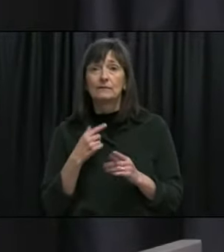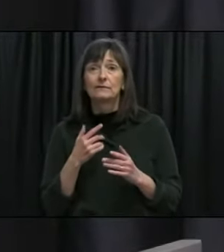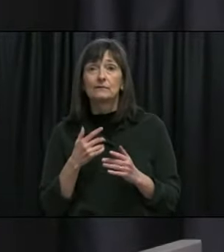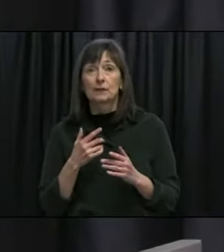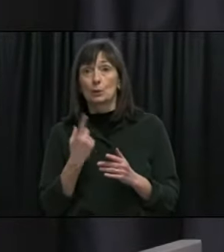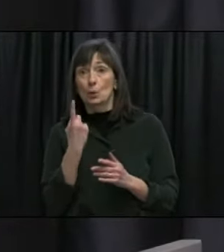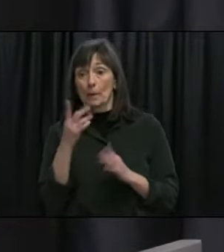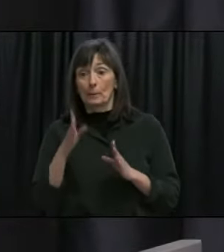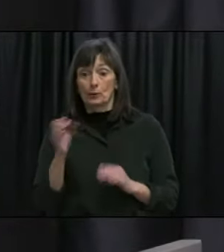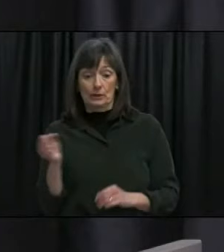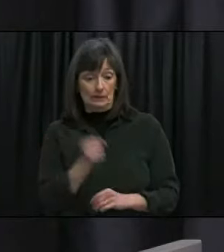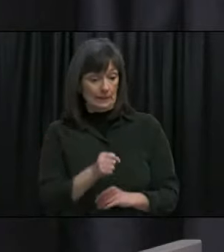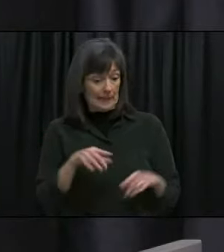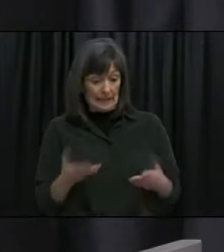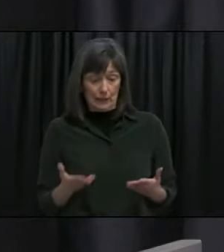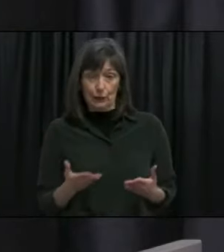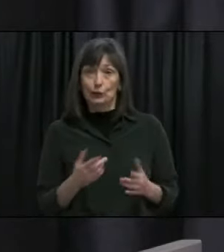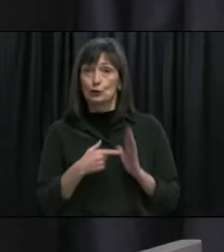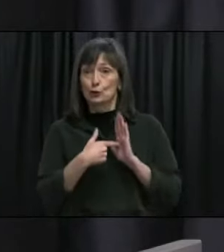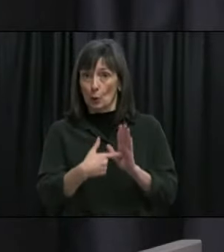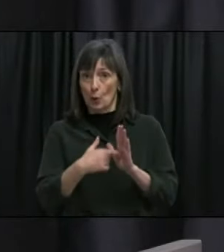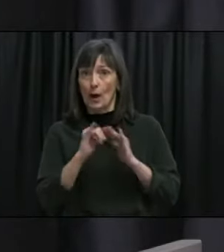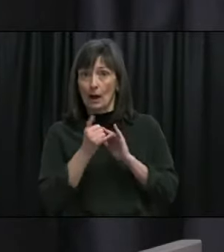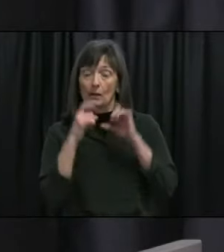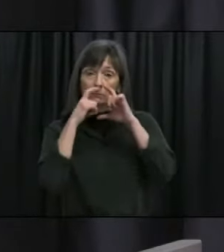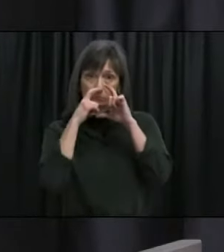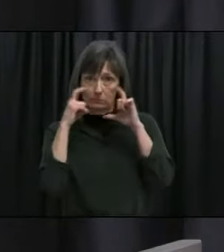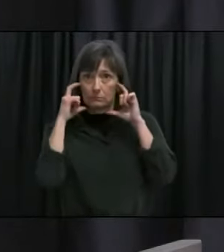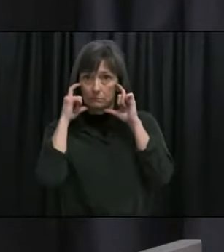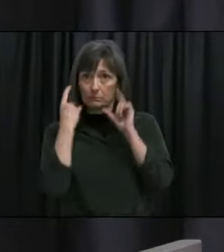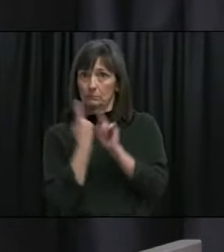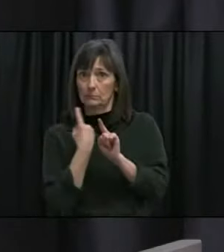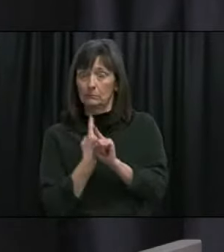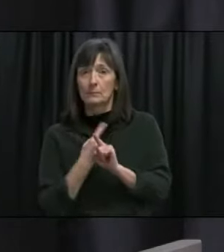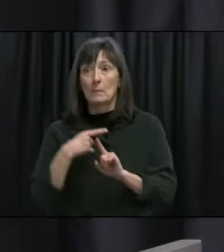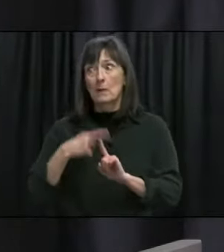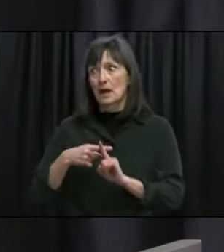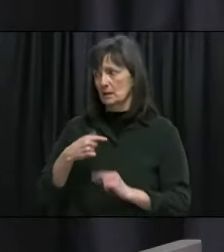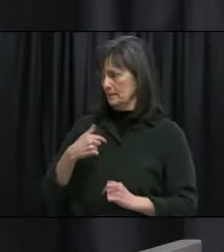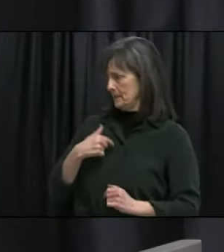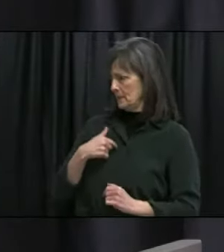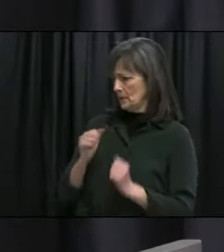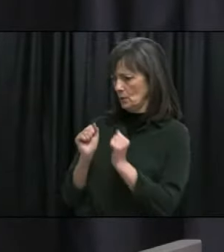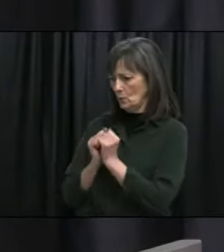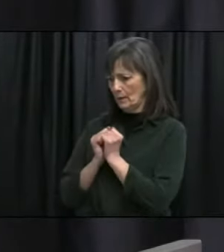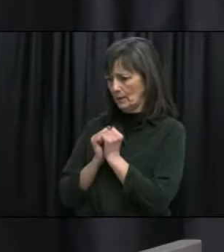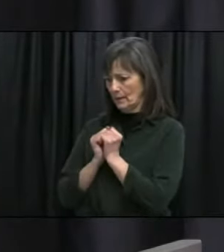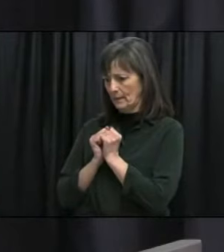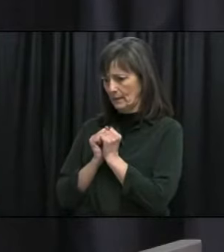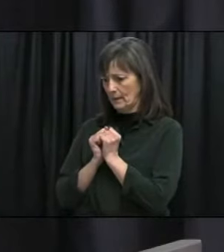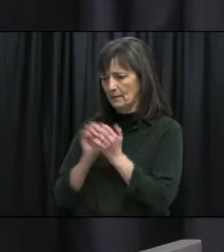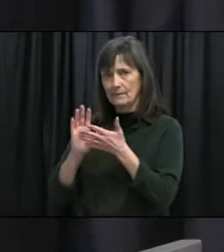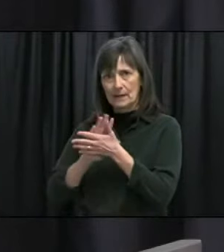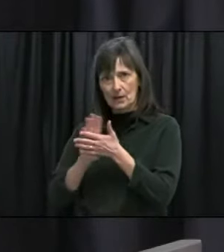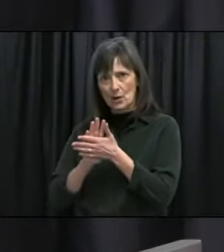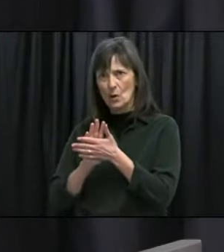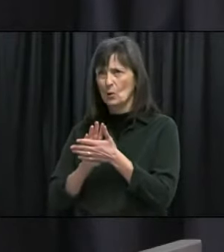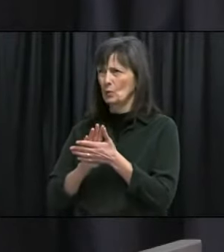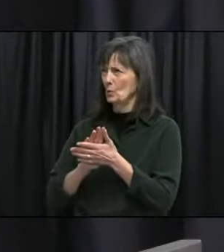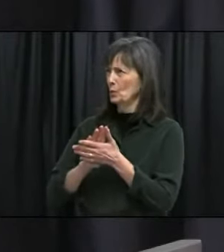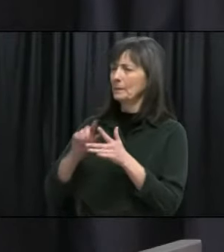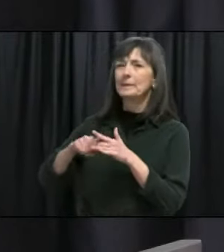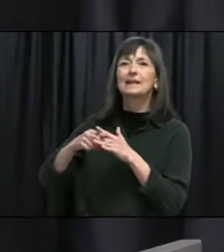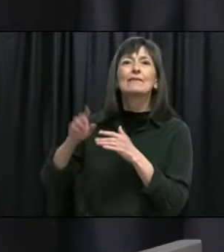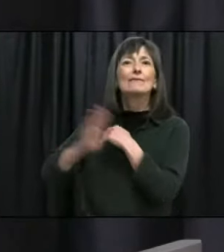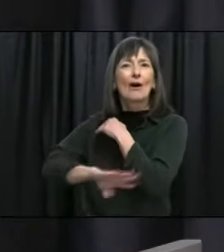show us how to do that and there was a mask there was a video that I did with at the beginning of the